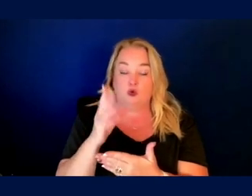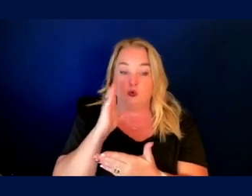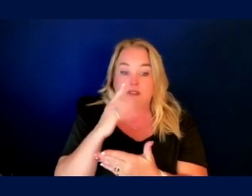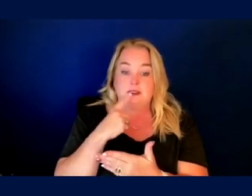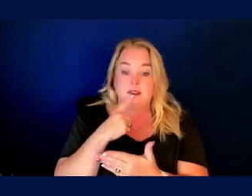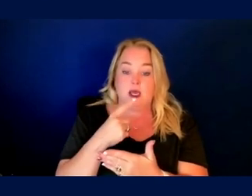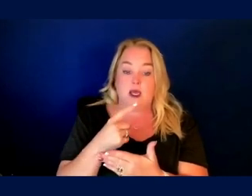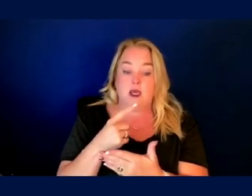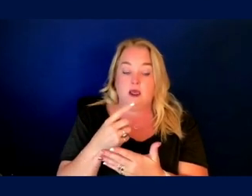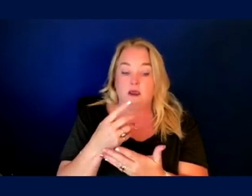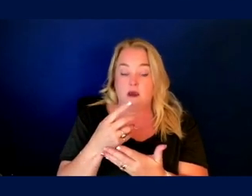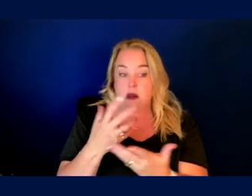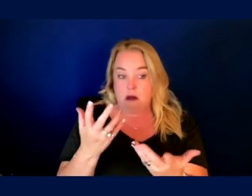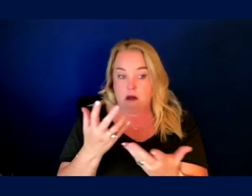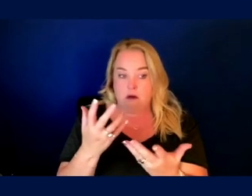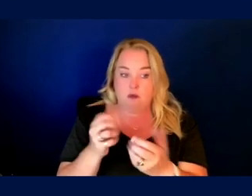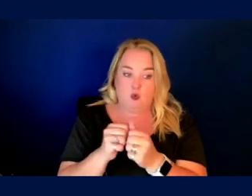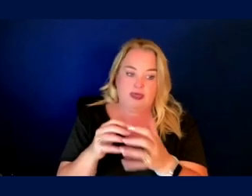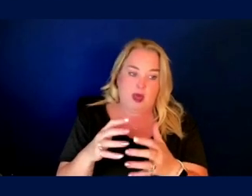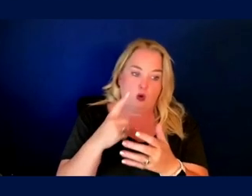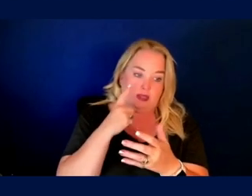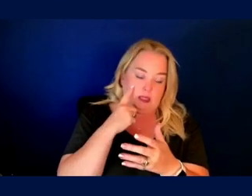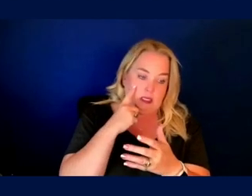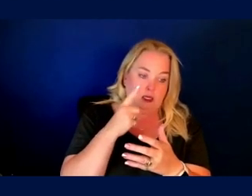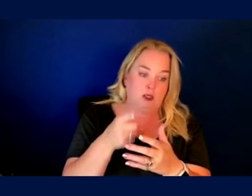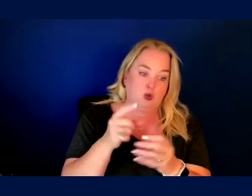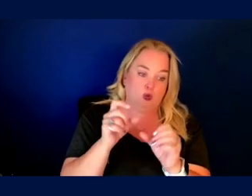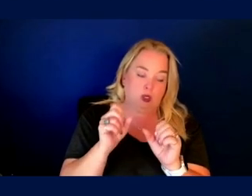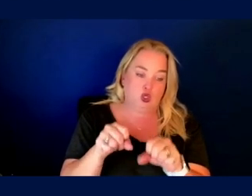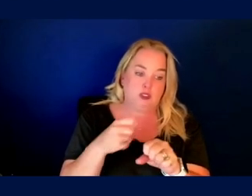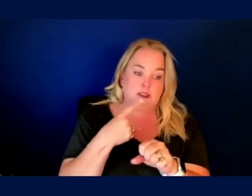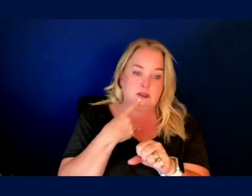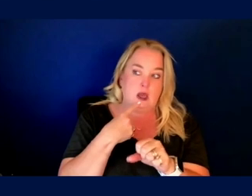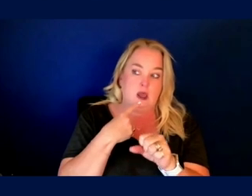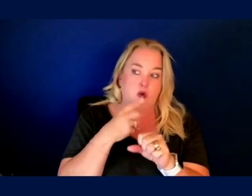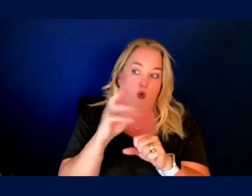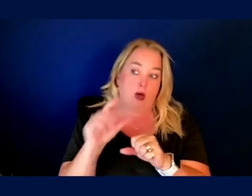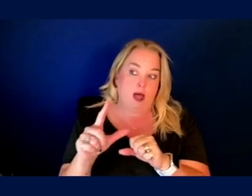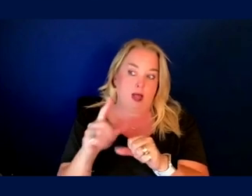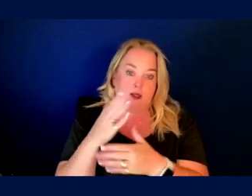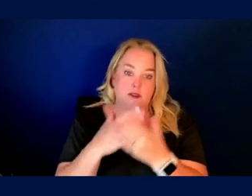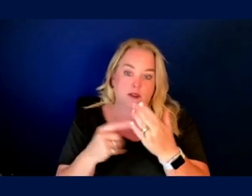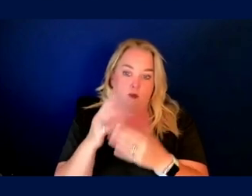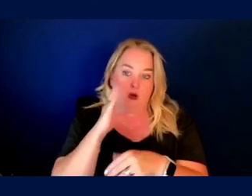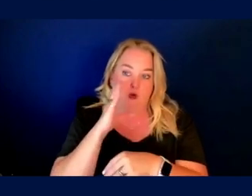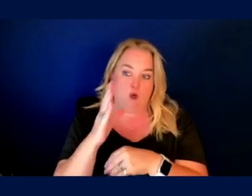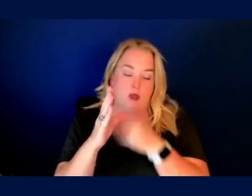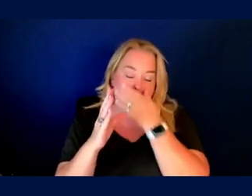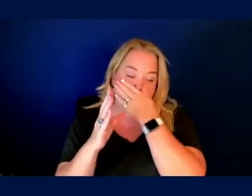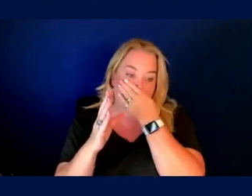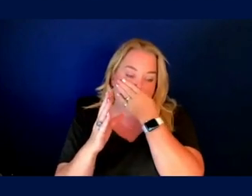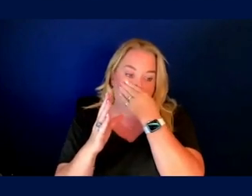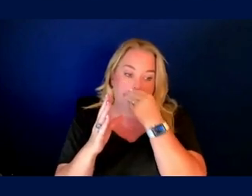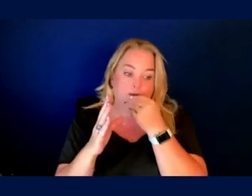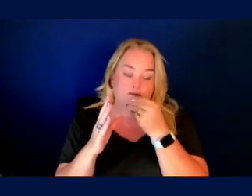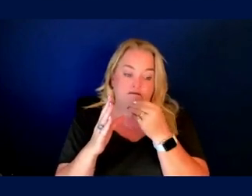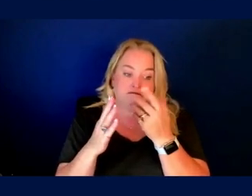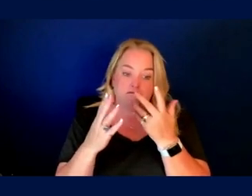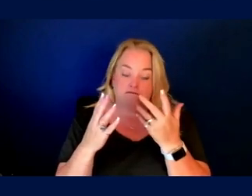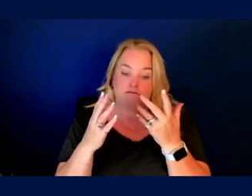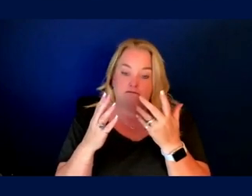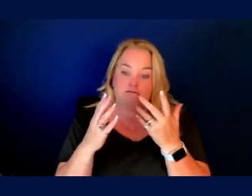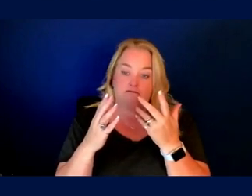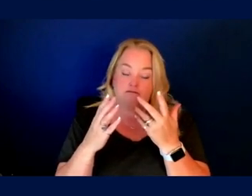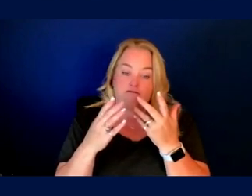tempted to say initially without thinking it through, well, somebody is going to come up to SpaceX, Blue Origin,